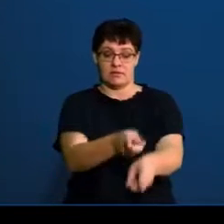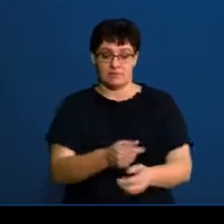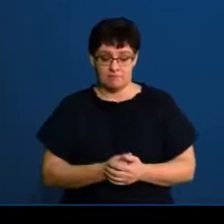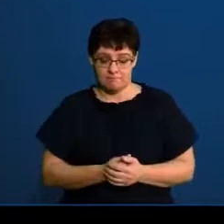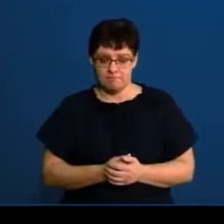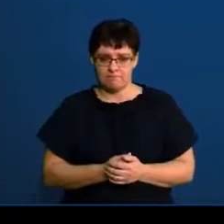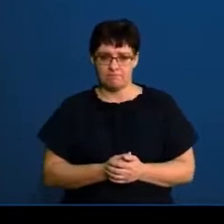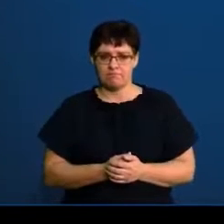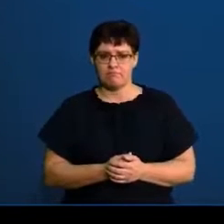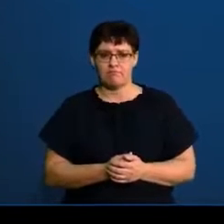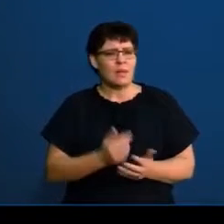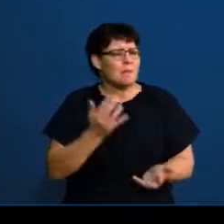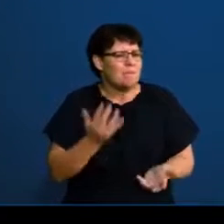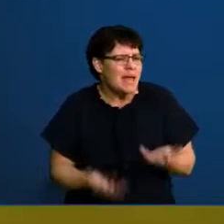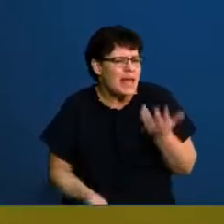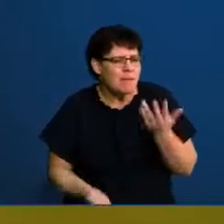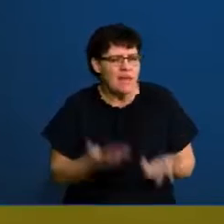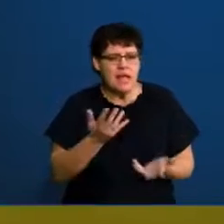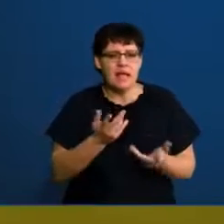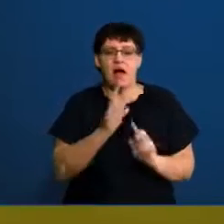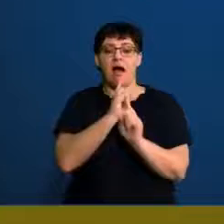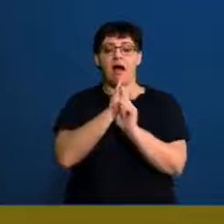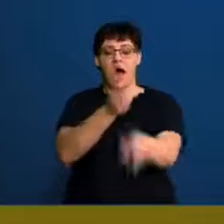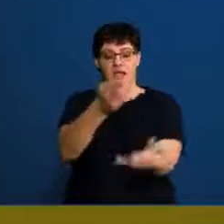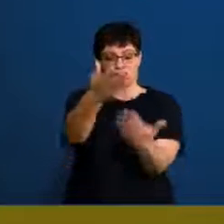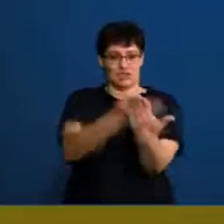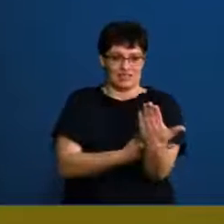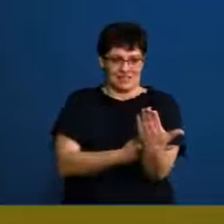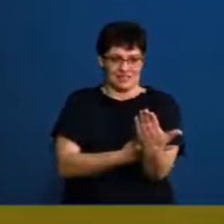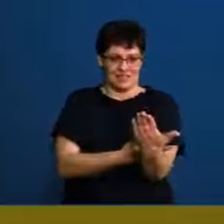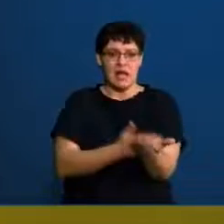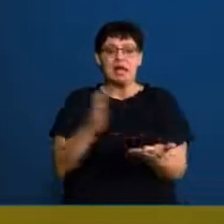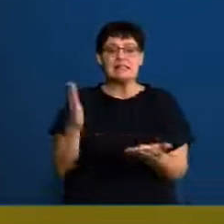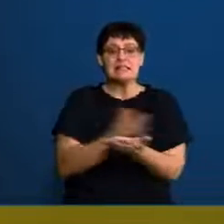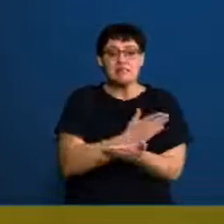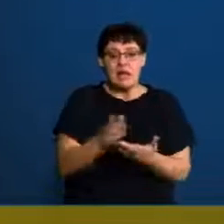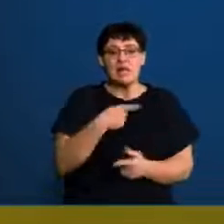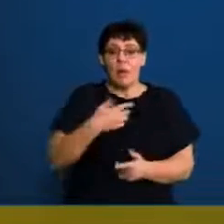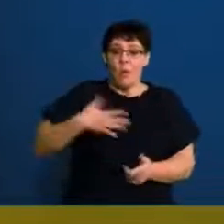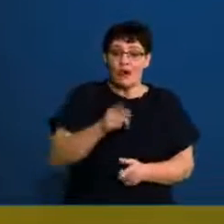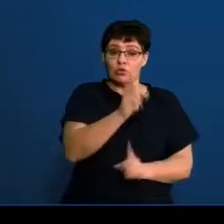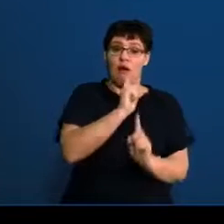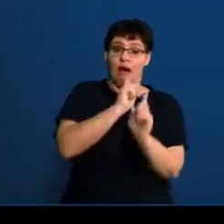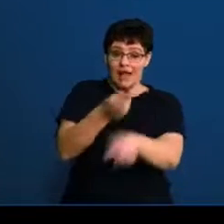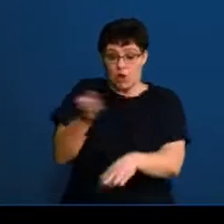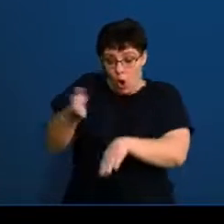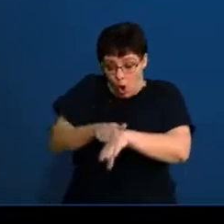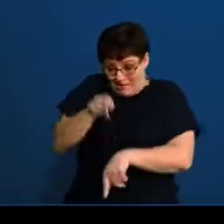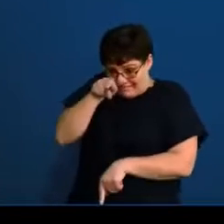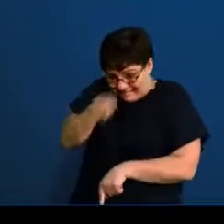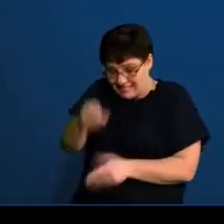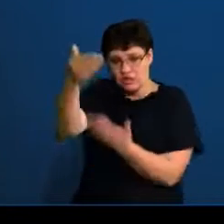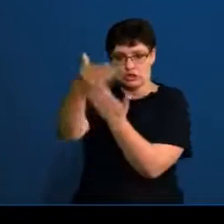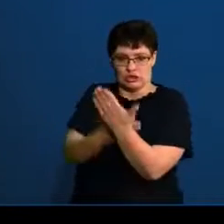There might also be an answer sheet. So sometimes they want you to answer something specific. It might be